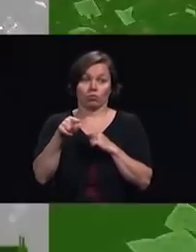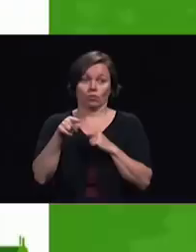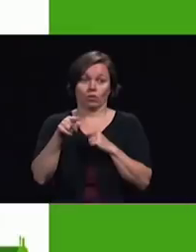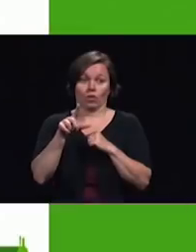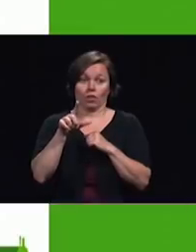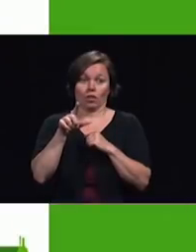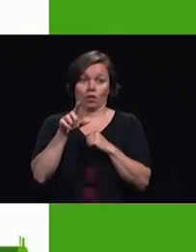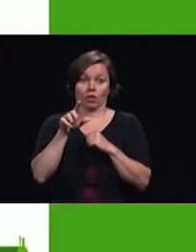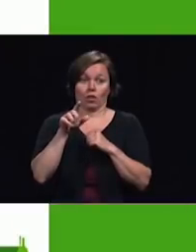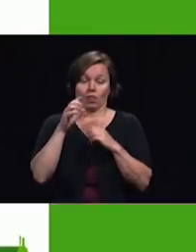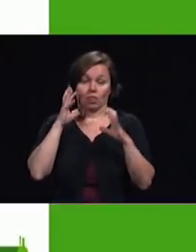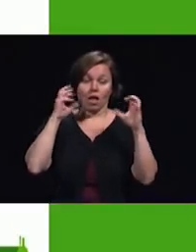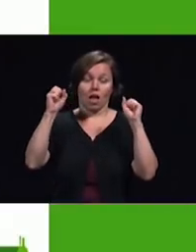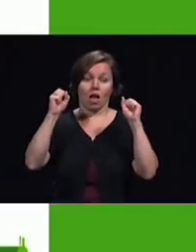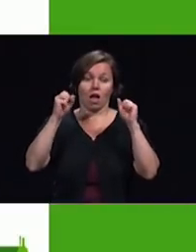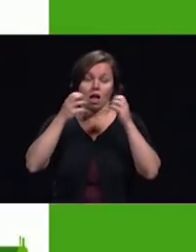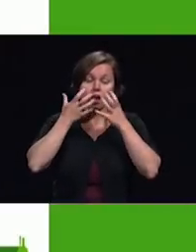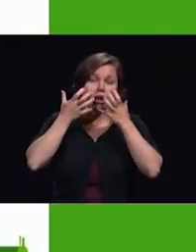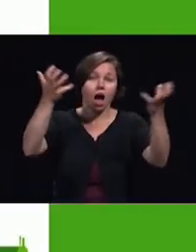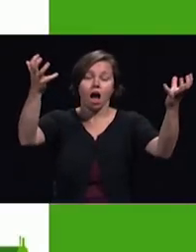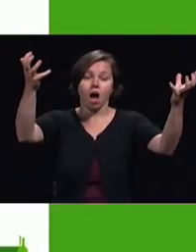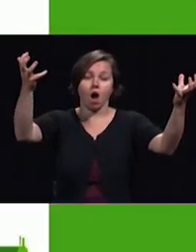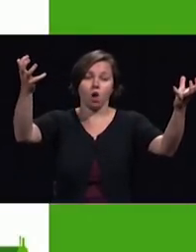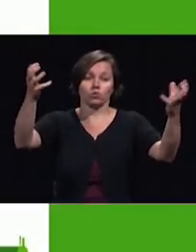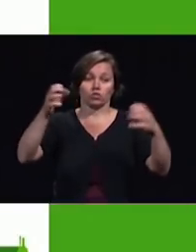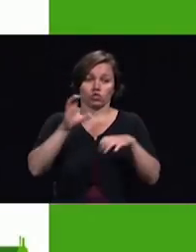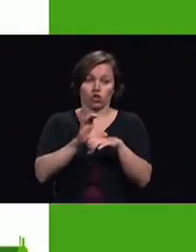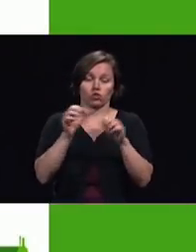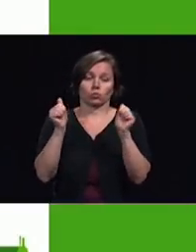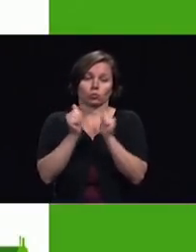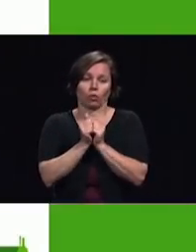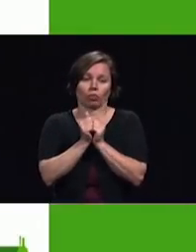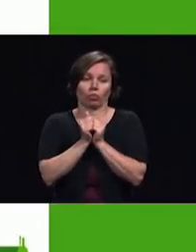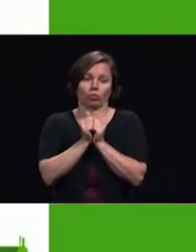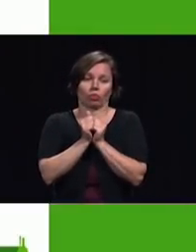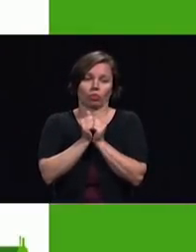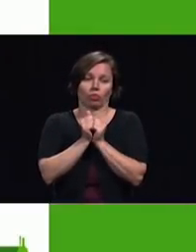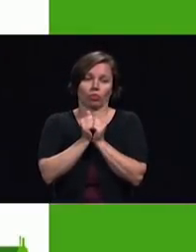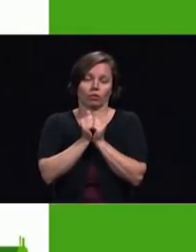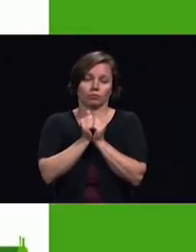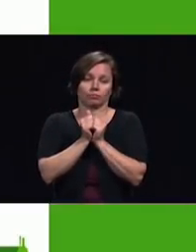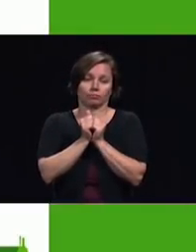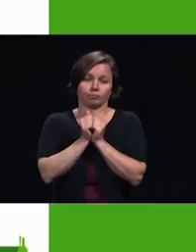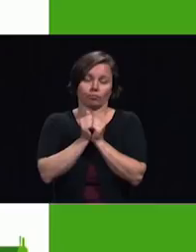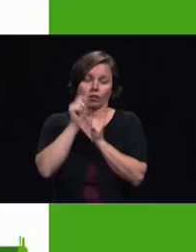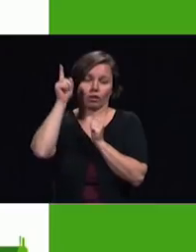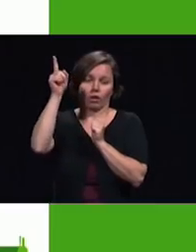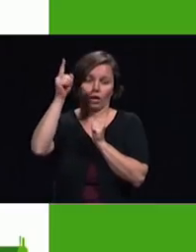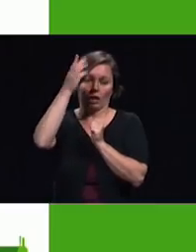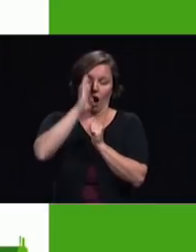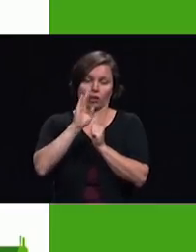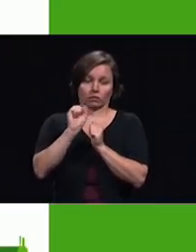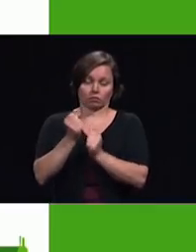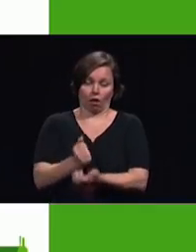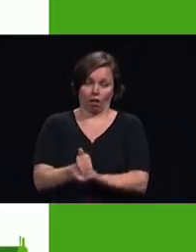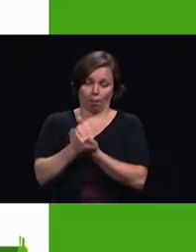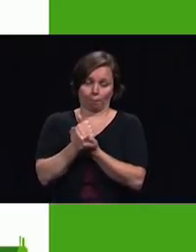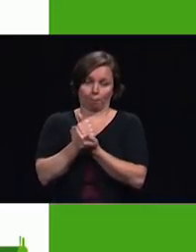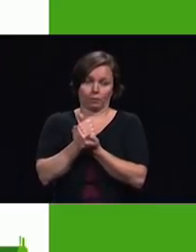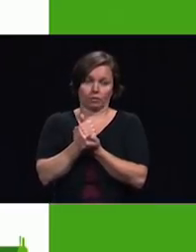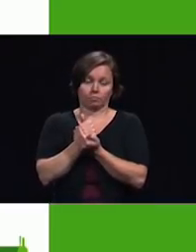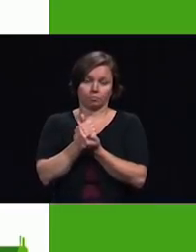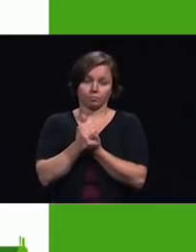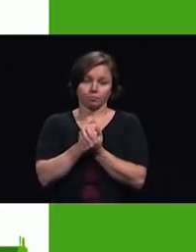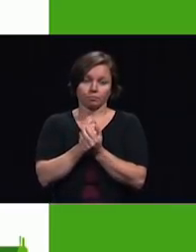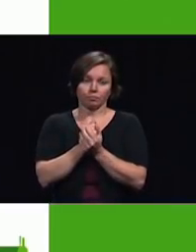the church aided by the providential interpositions of her exalted Lord page